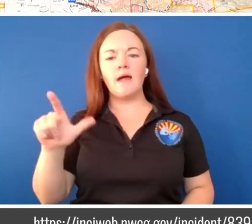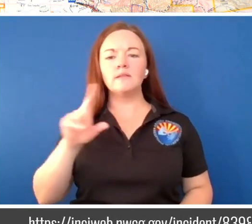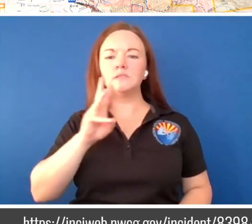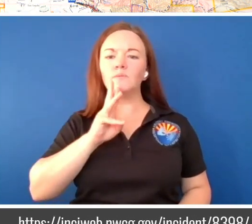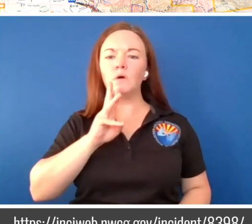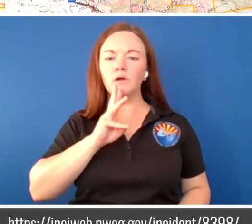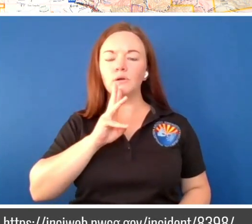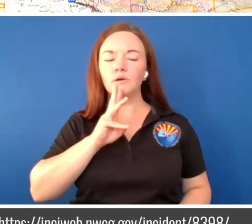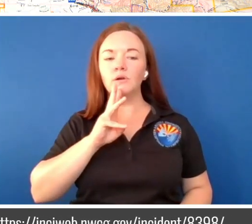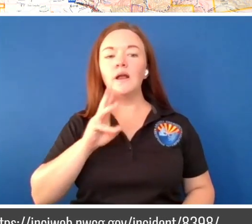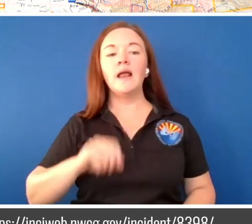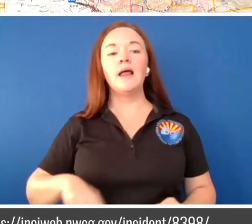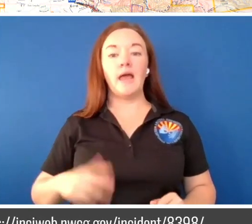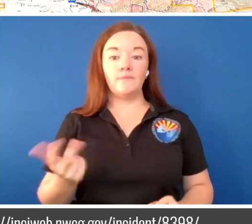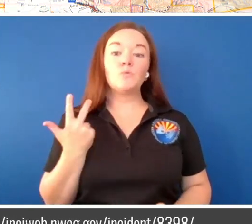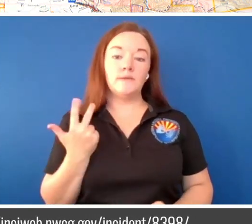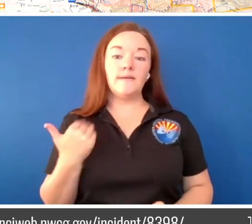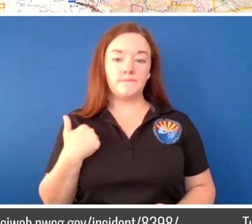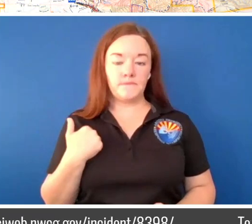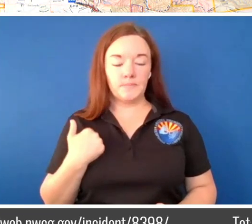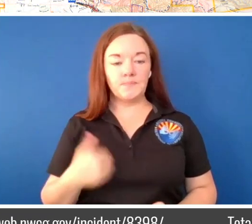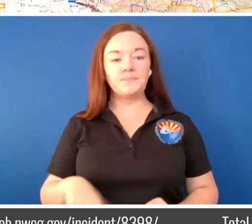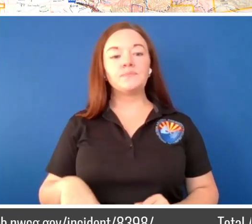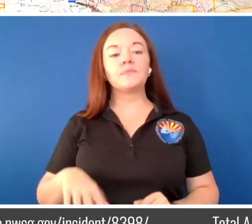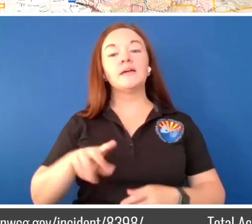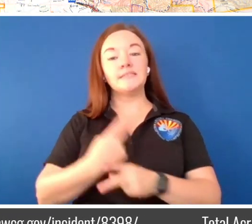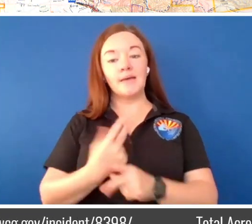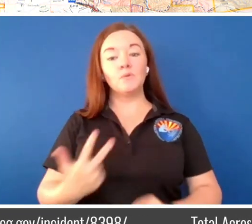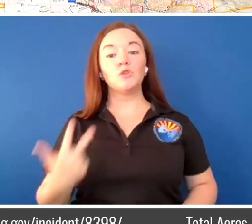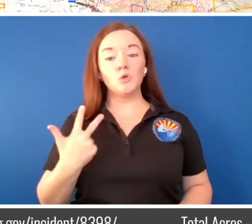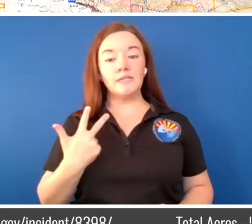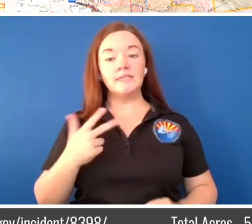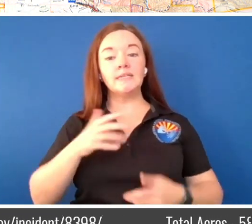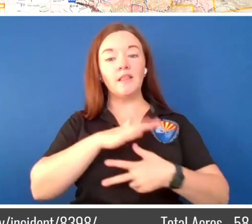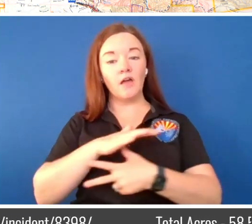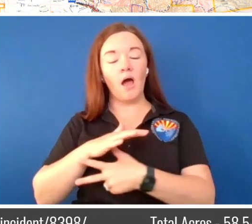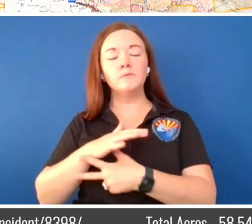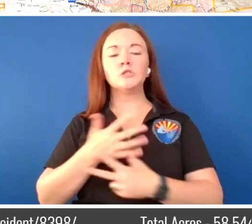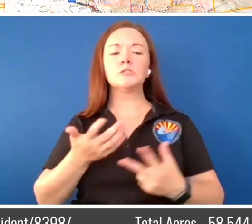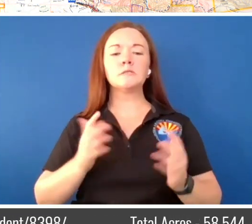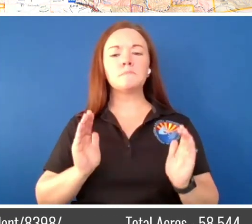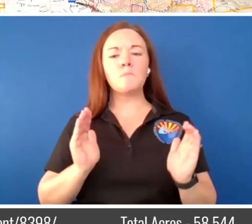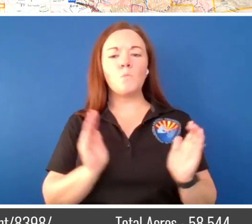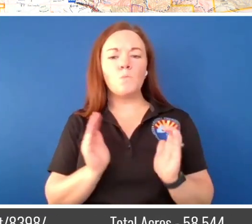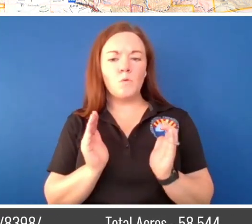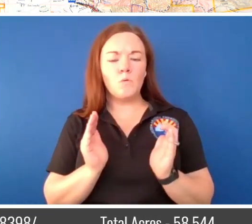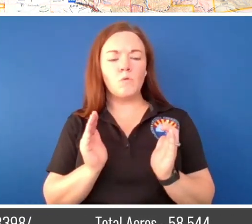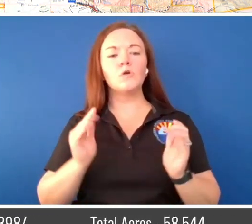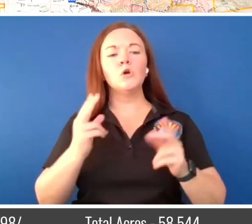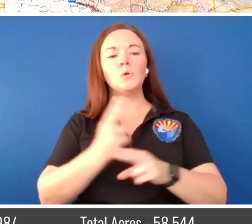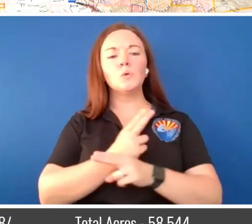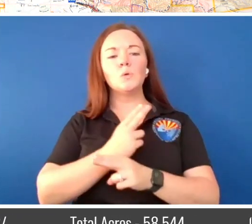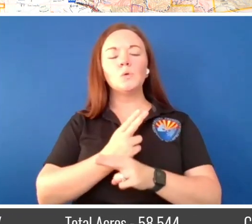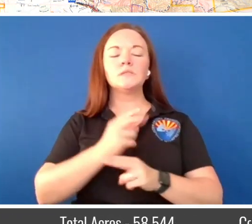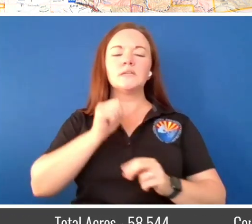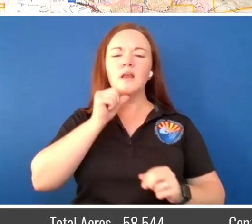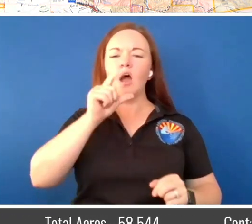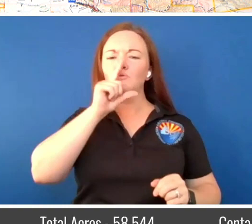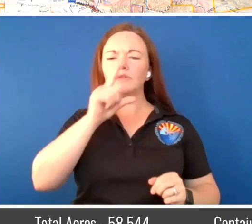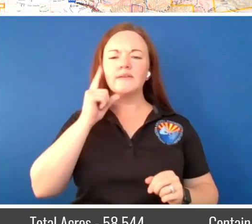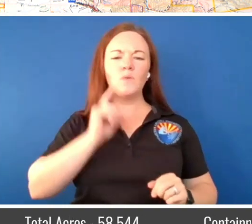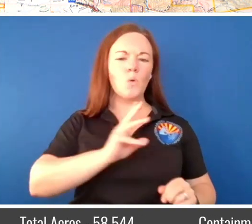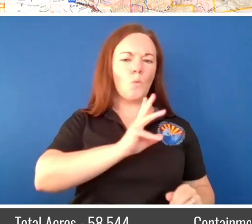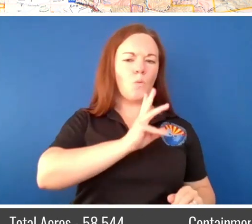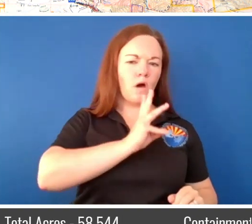And we have three of those. And then we have Type 3 helicopters, which are a little smaller. We're utilizing those not so much with water. We're